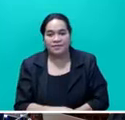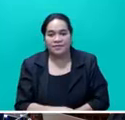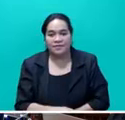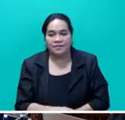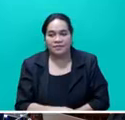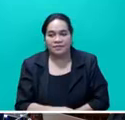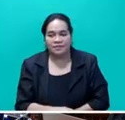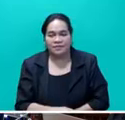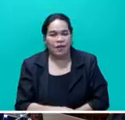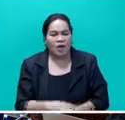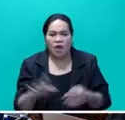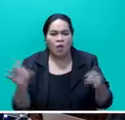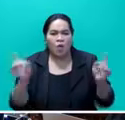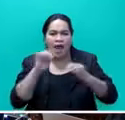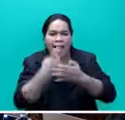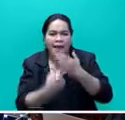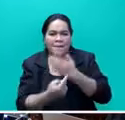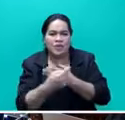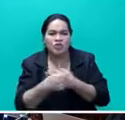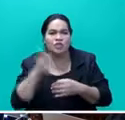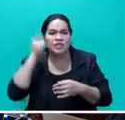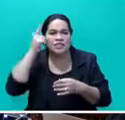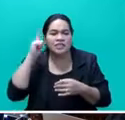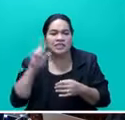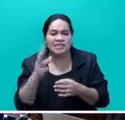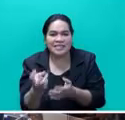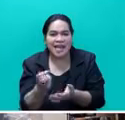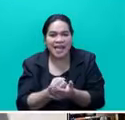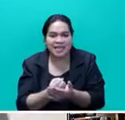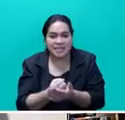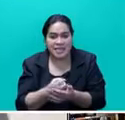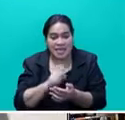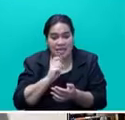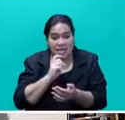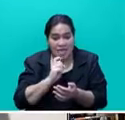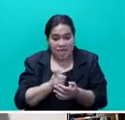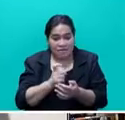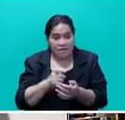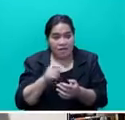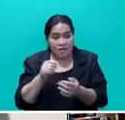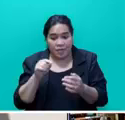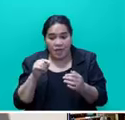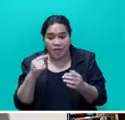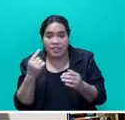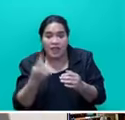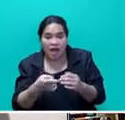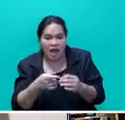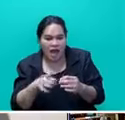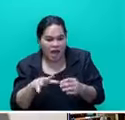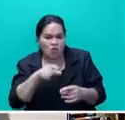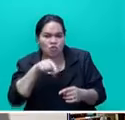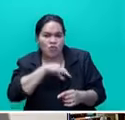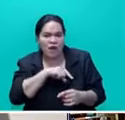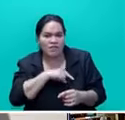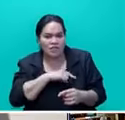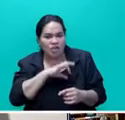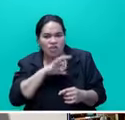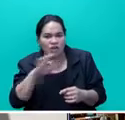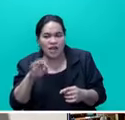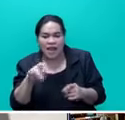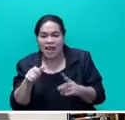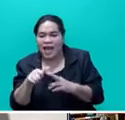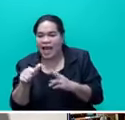What happens to teachers' salary with qualifications not relevant to teaching, like BAE management?